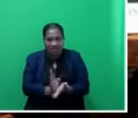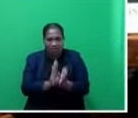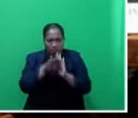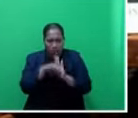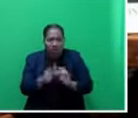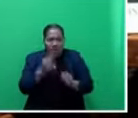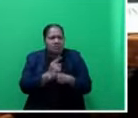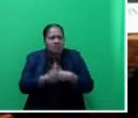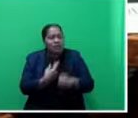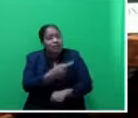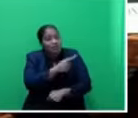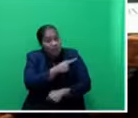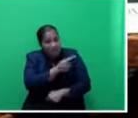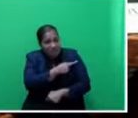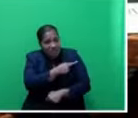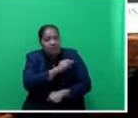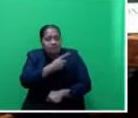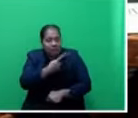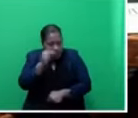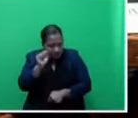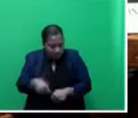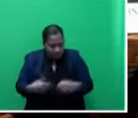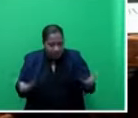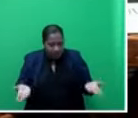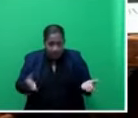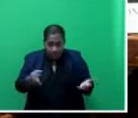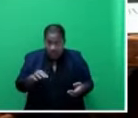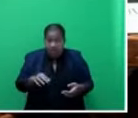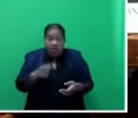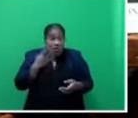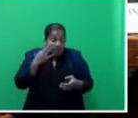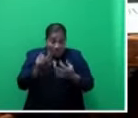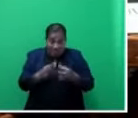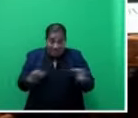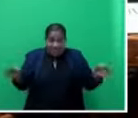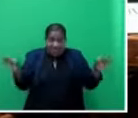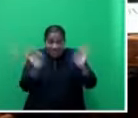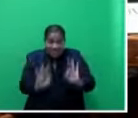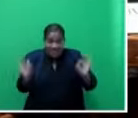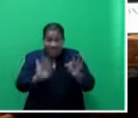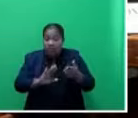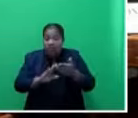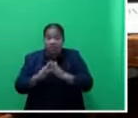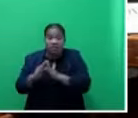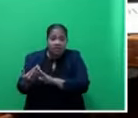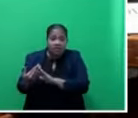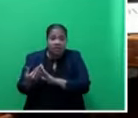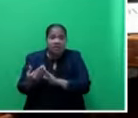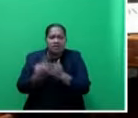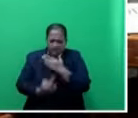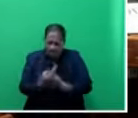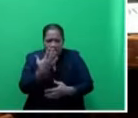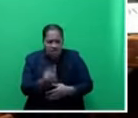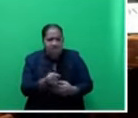responsibility. But, of course, in the absence of these facilities in the communities, there are alternatives.